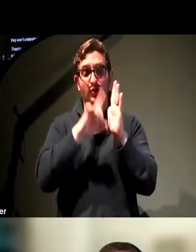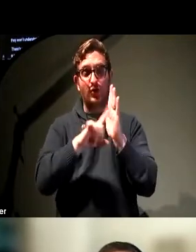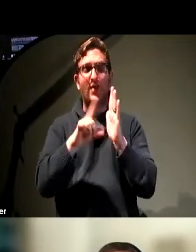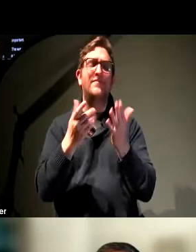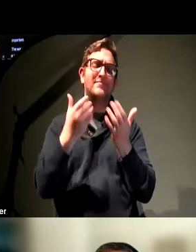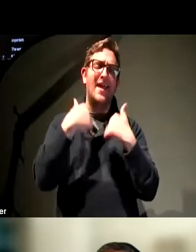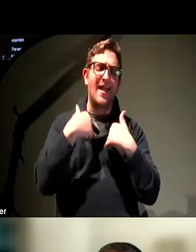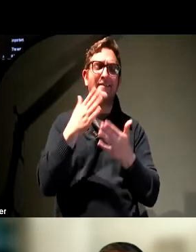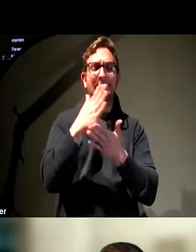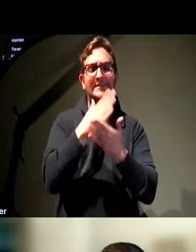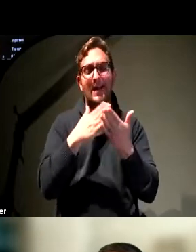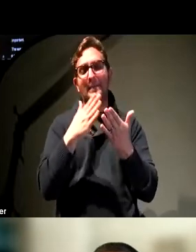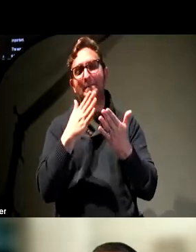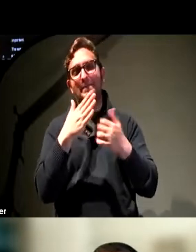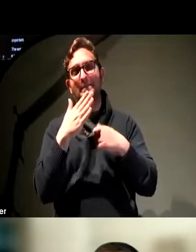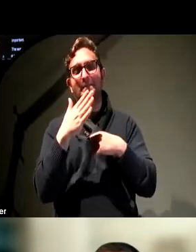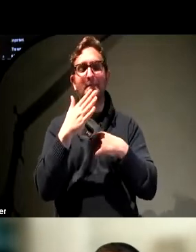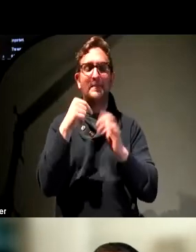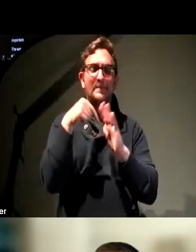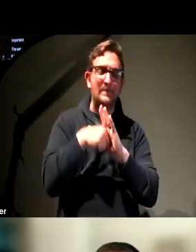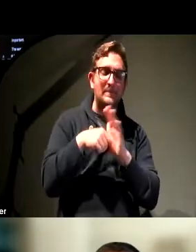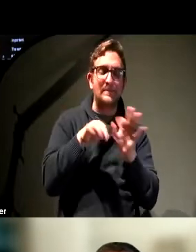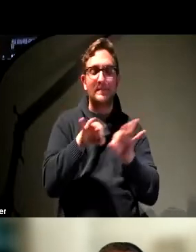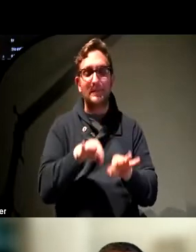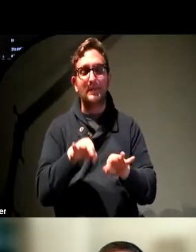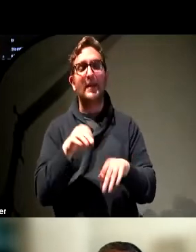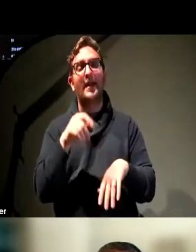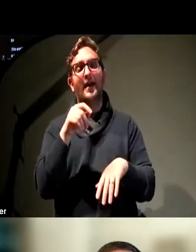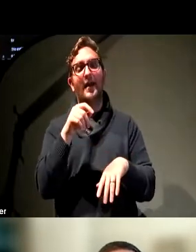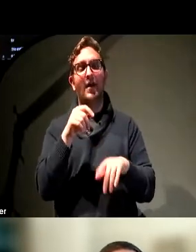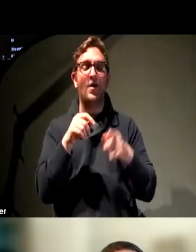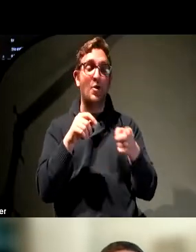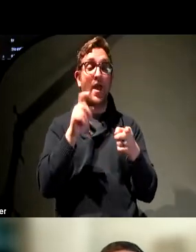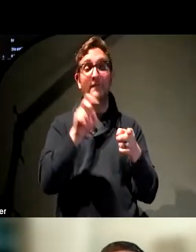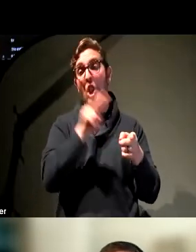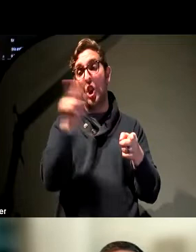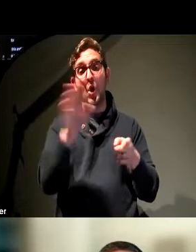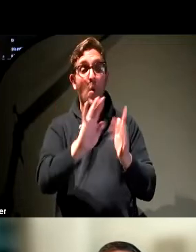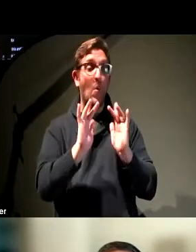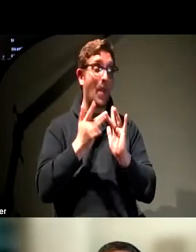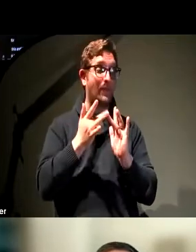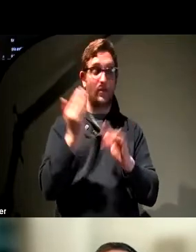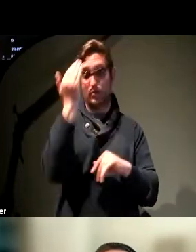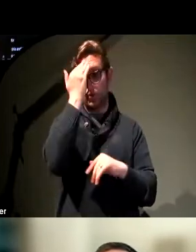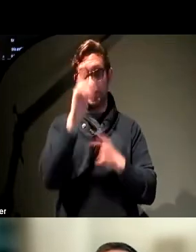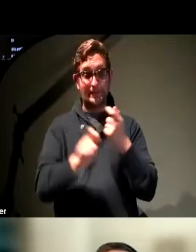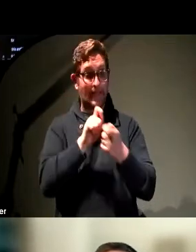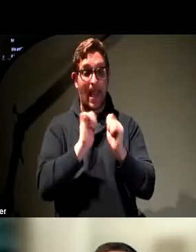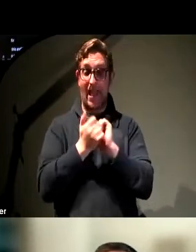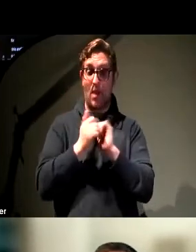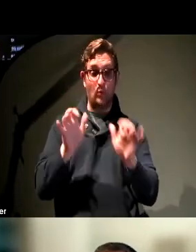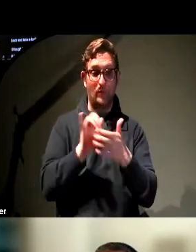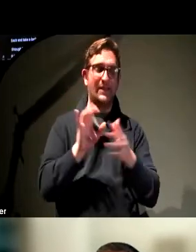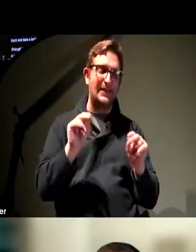so don't go back and take a look at your website, tab through it, and declare it broken without doing a little bit more reading. But if